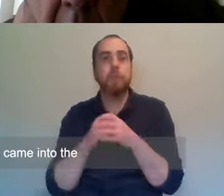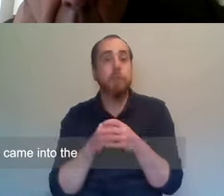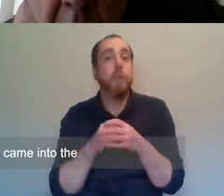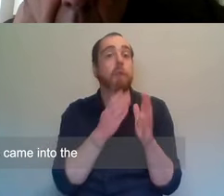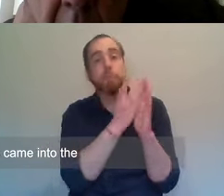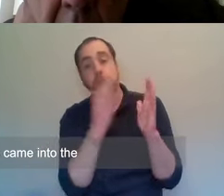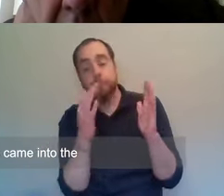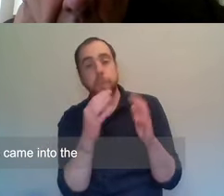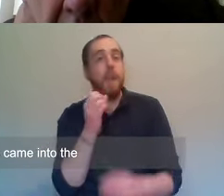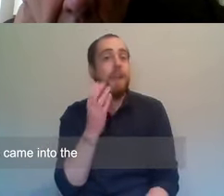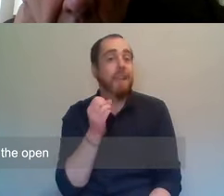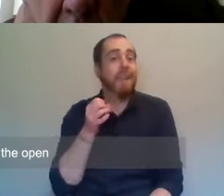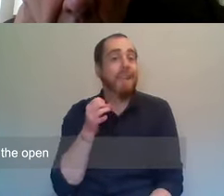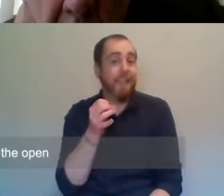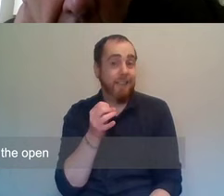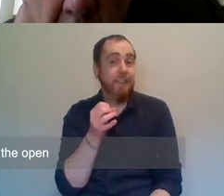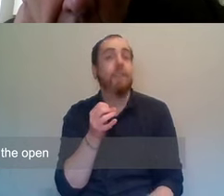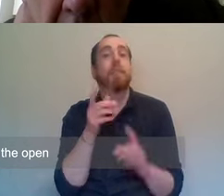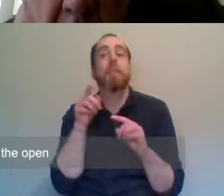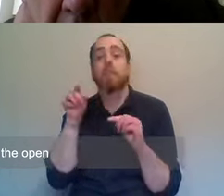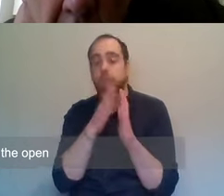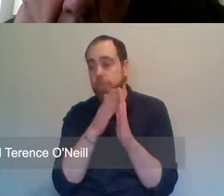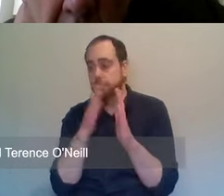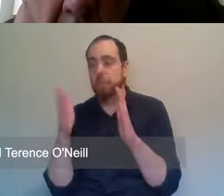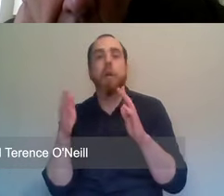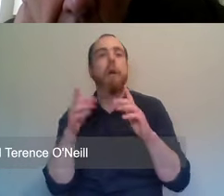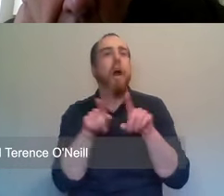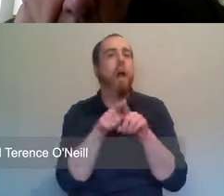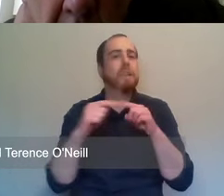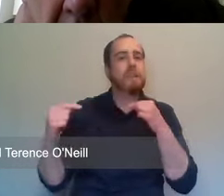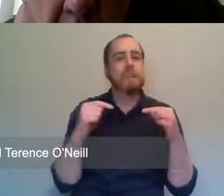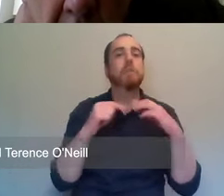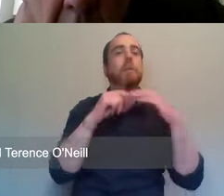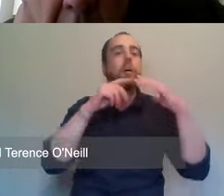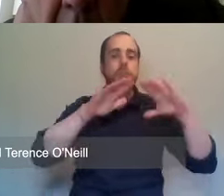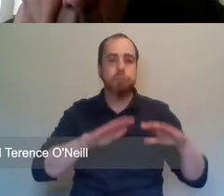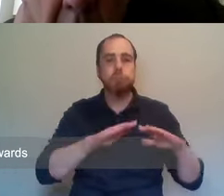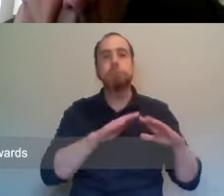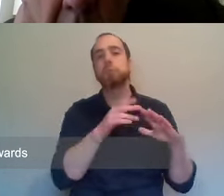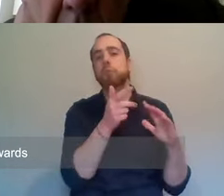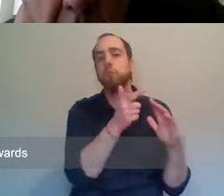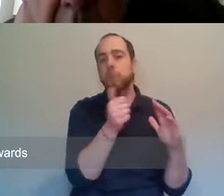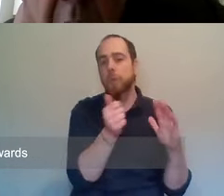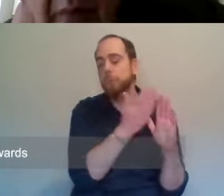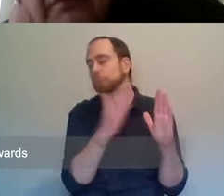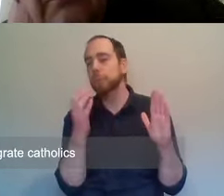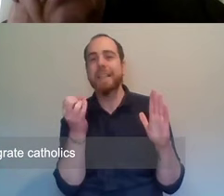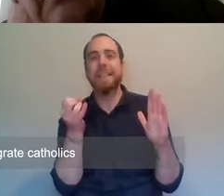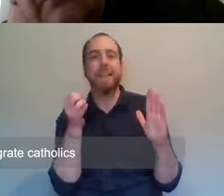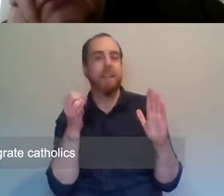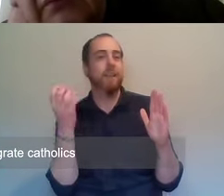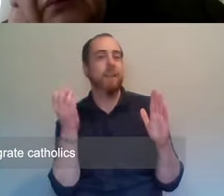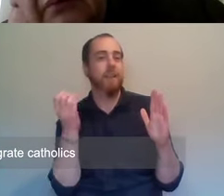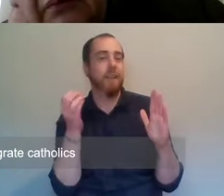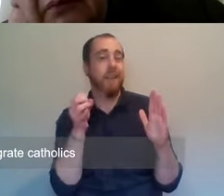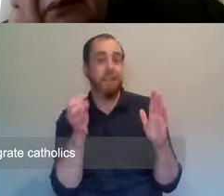came into the, um, I think came into the open with Terence O'Neill. And Terence O'Neill is looking towards, um, the idea,